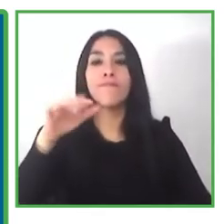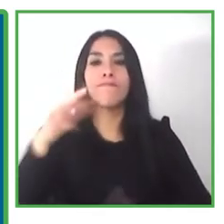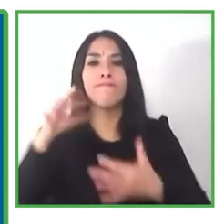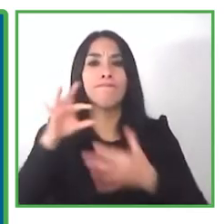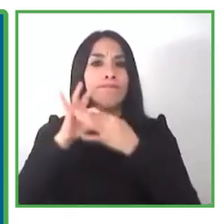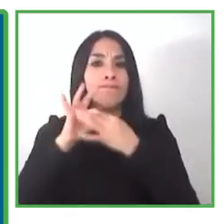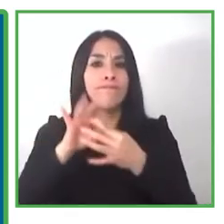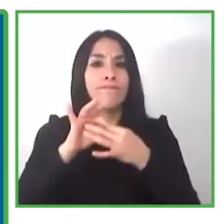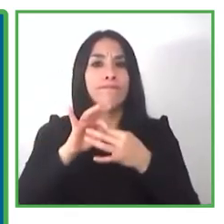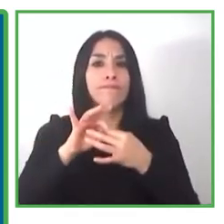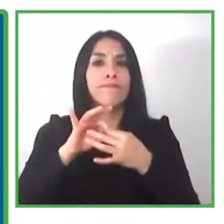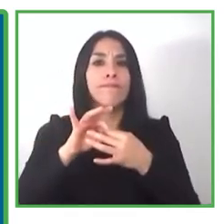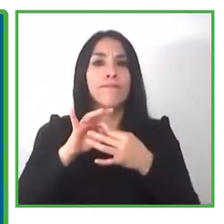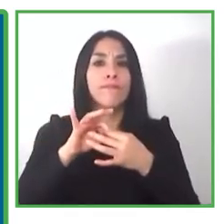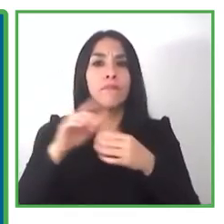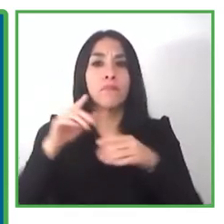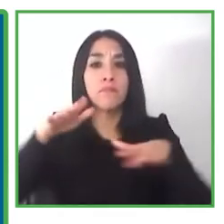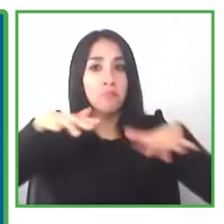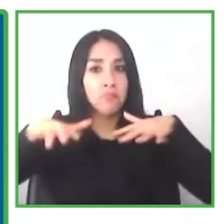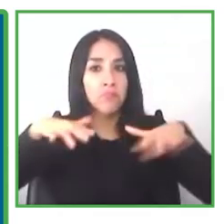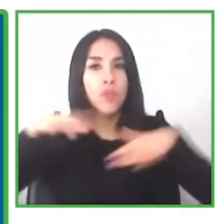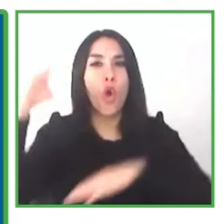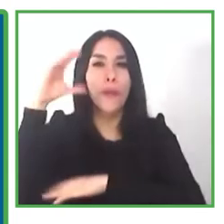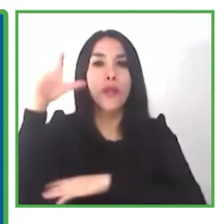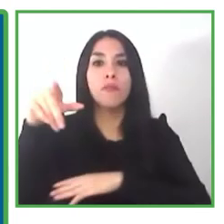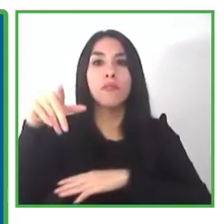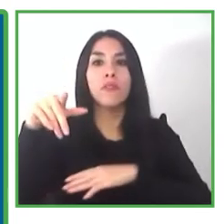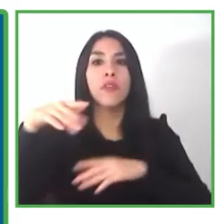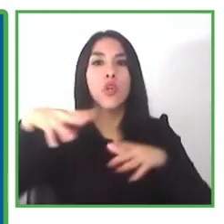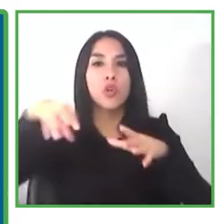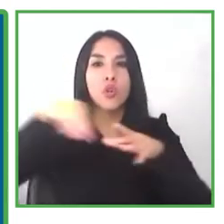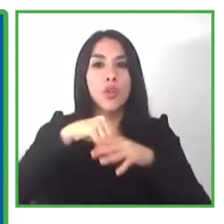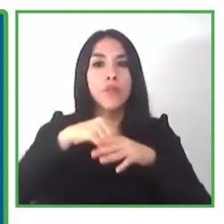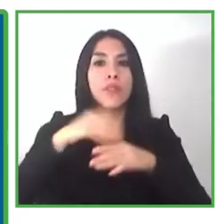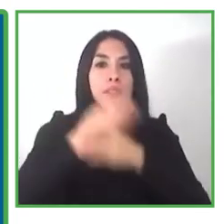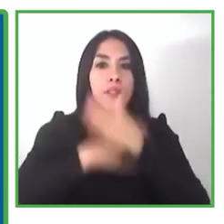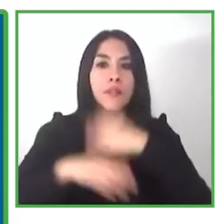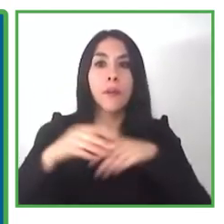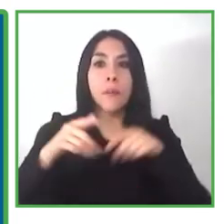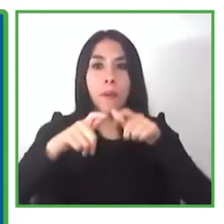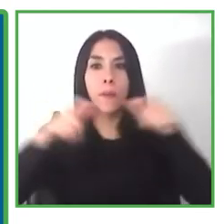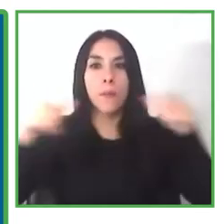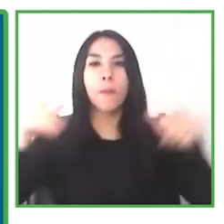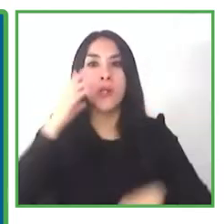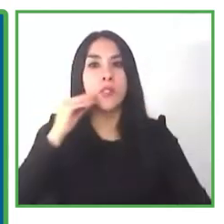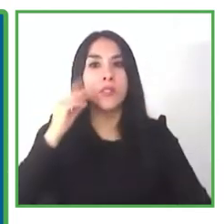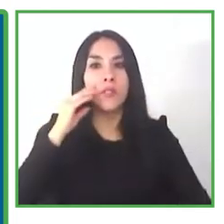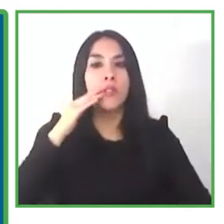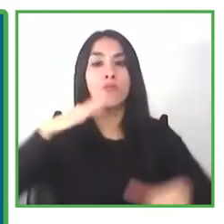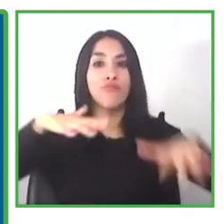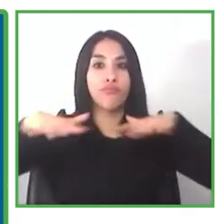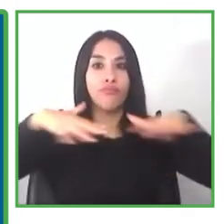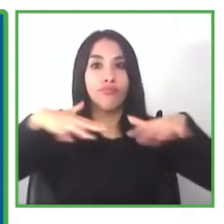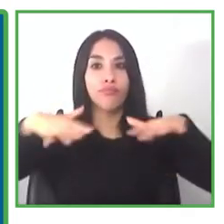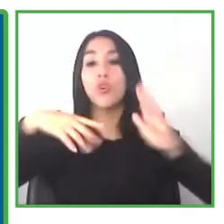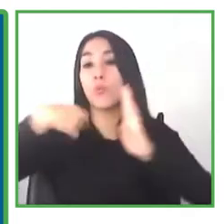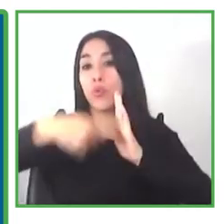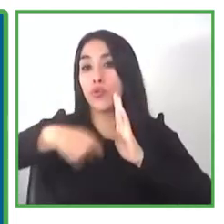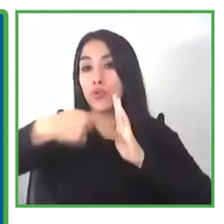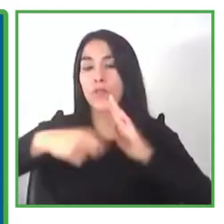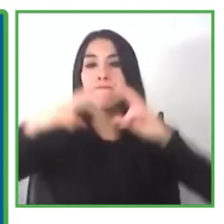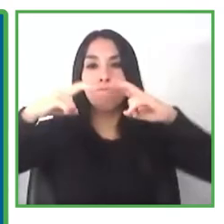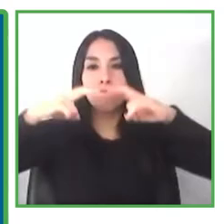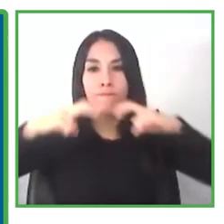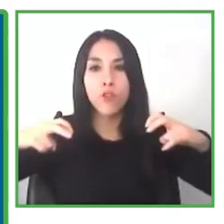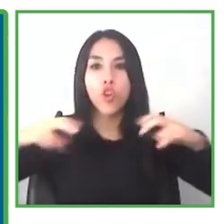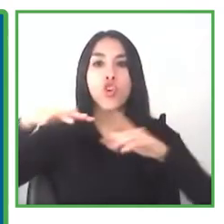inclusion and she has a lot of experience in project execution in uh research she has uh emphasis